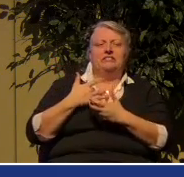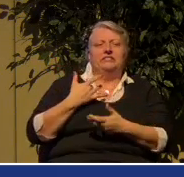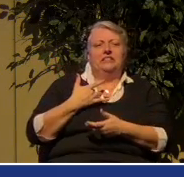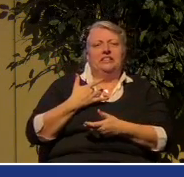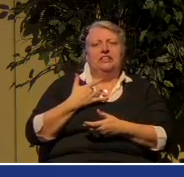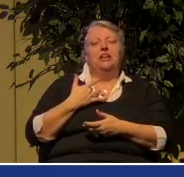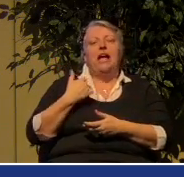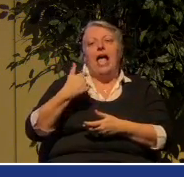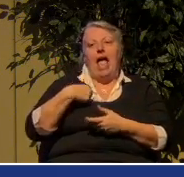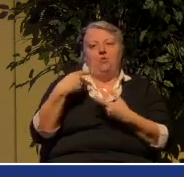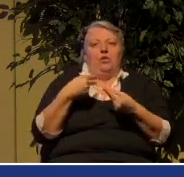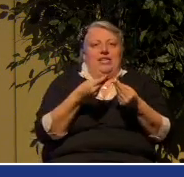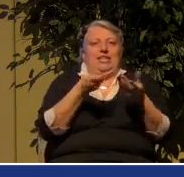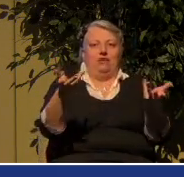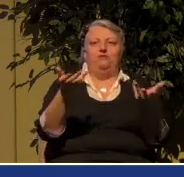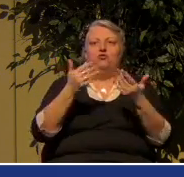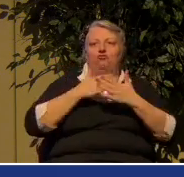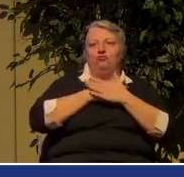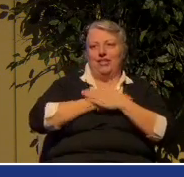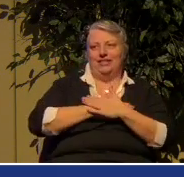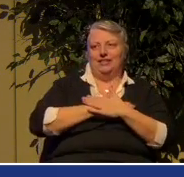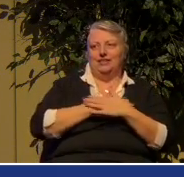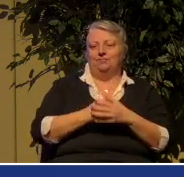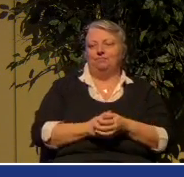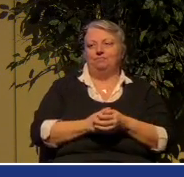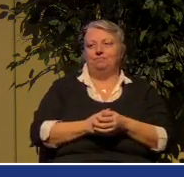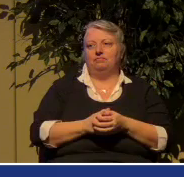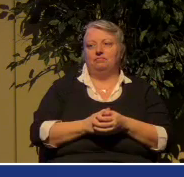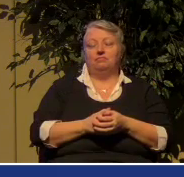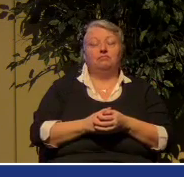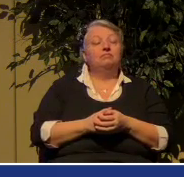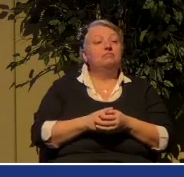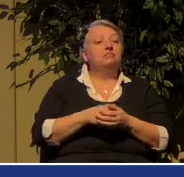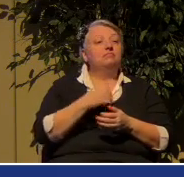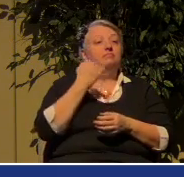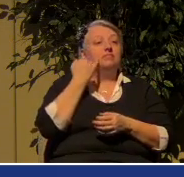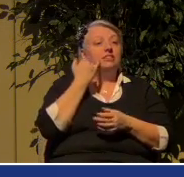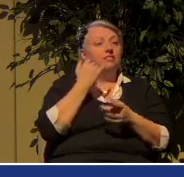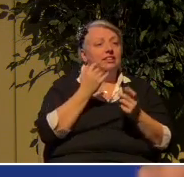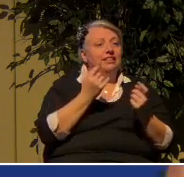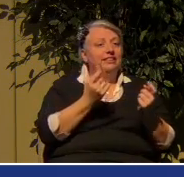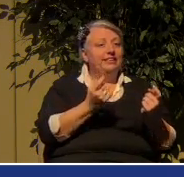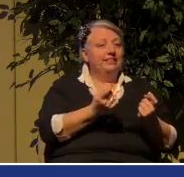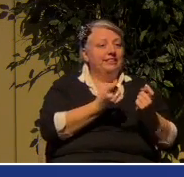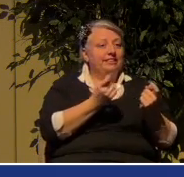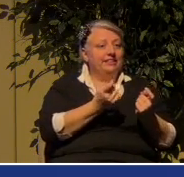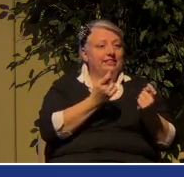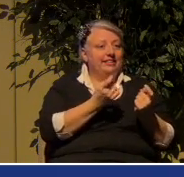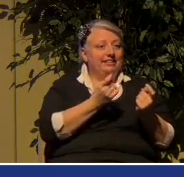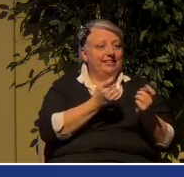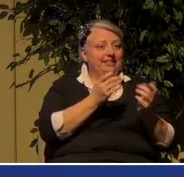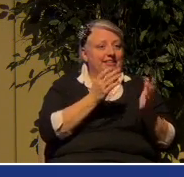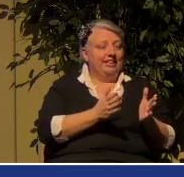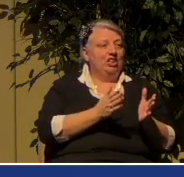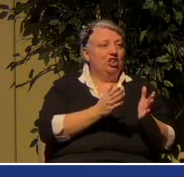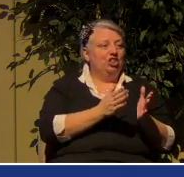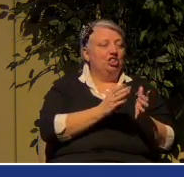unrepentant sinners, keeping them away,